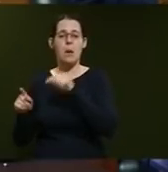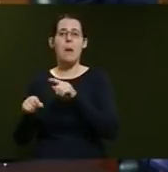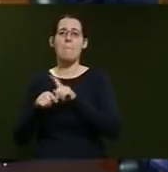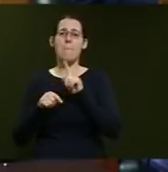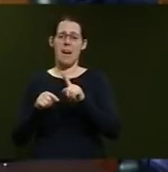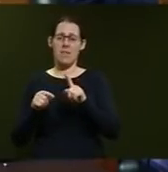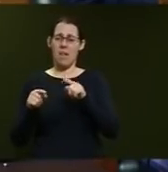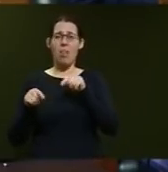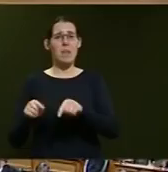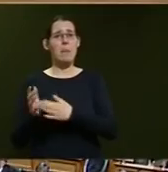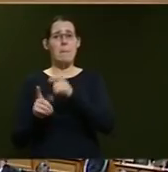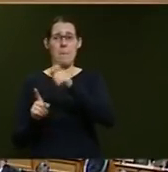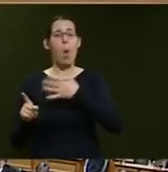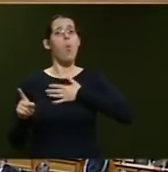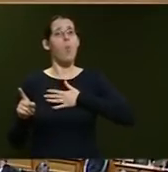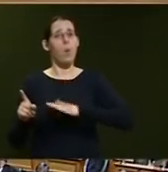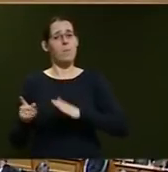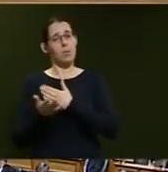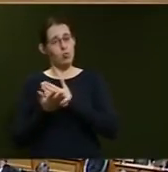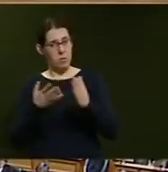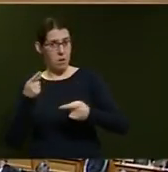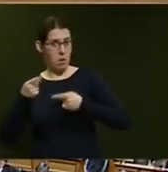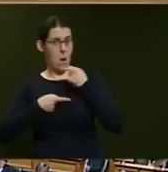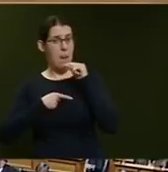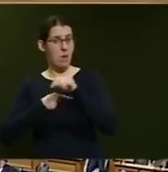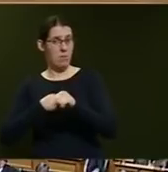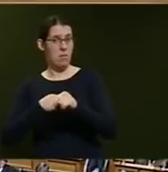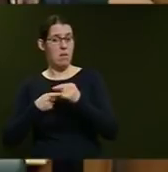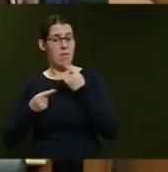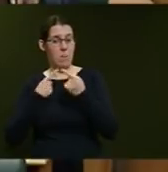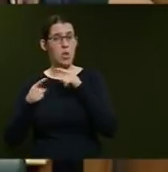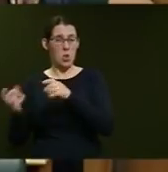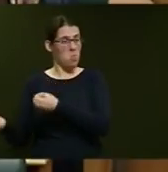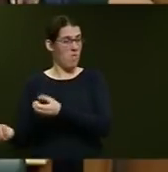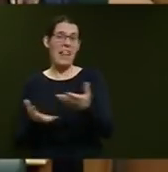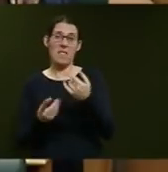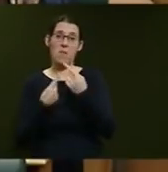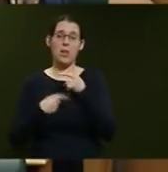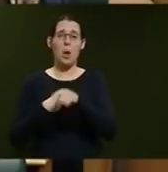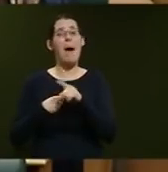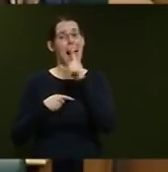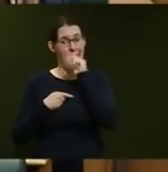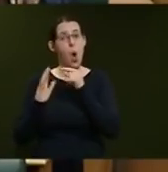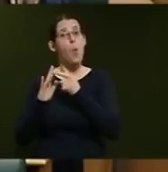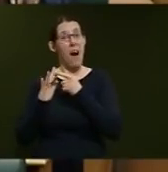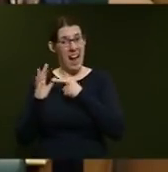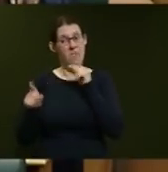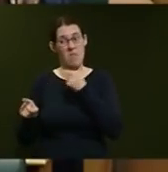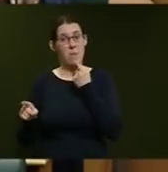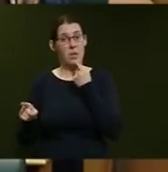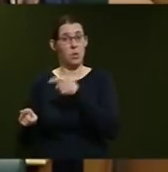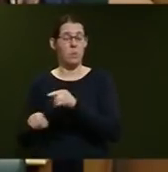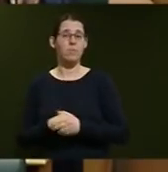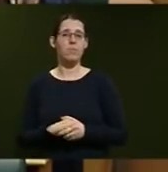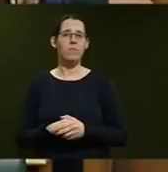around what happened. But it's OIA-able. Does she agree with Bryce Edwards' comments